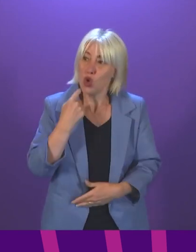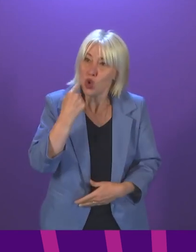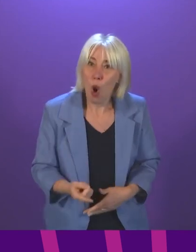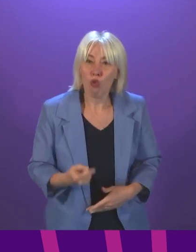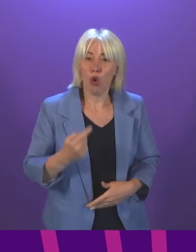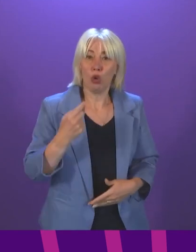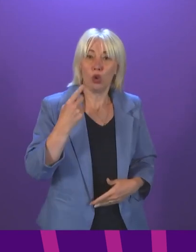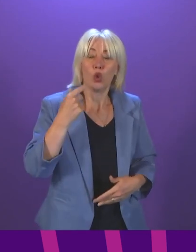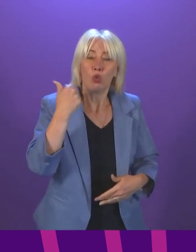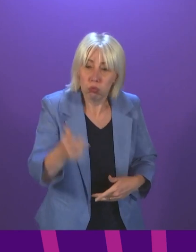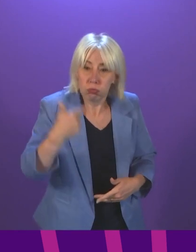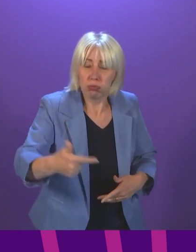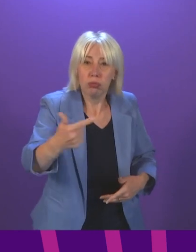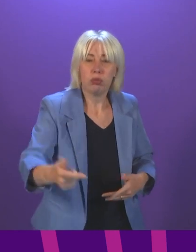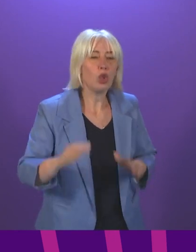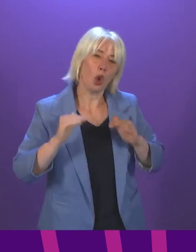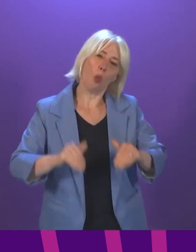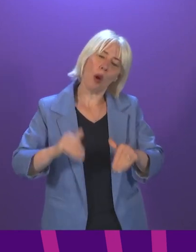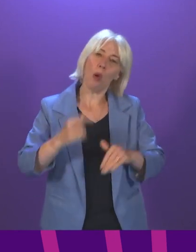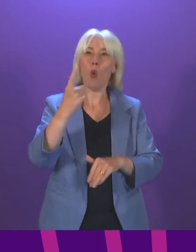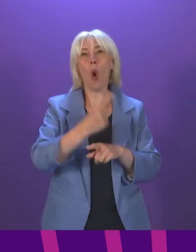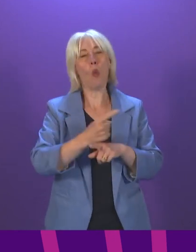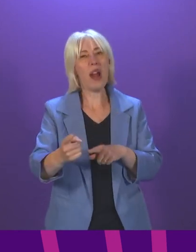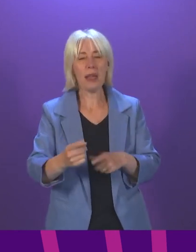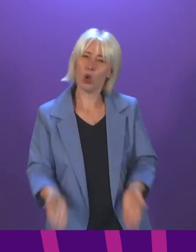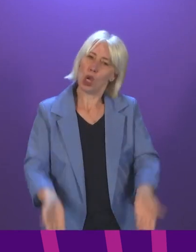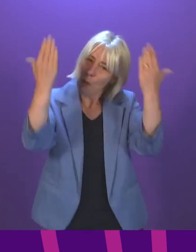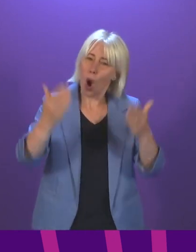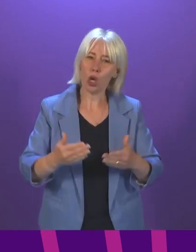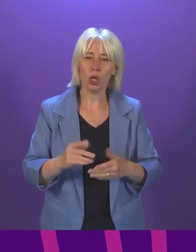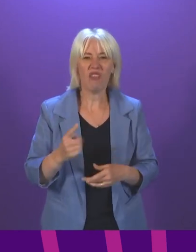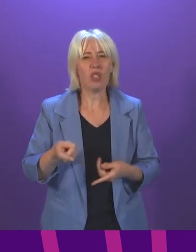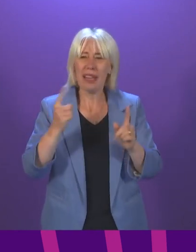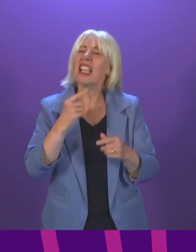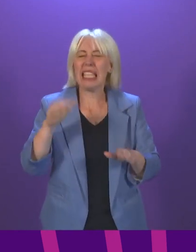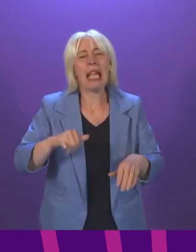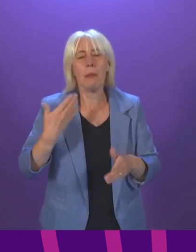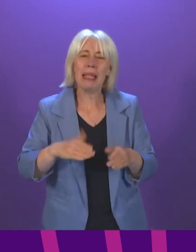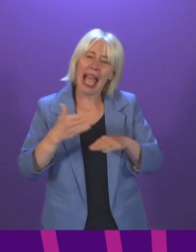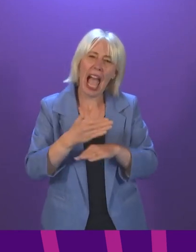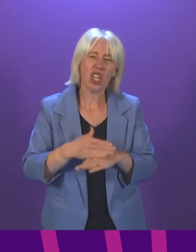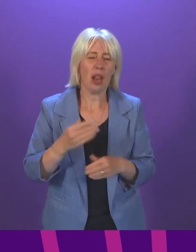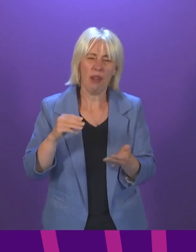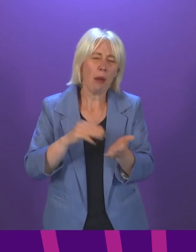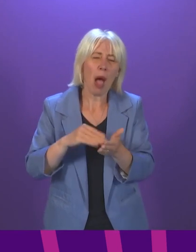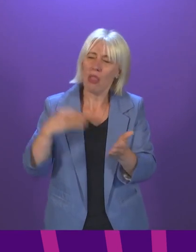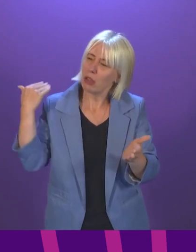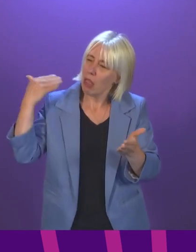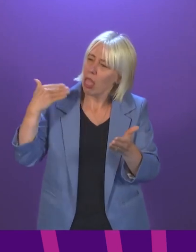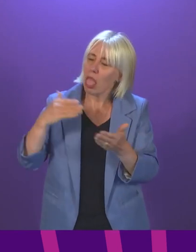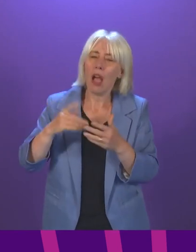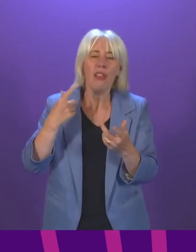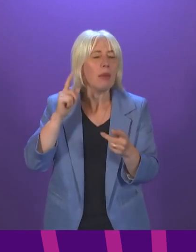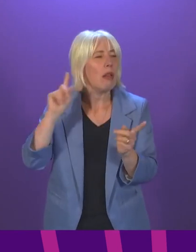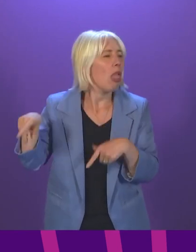after. Not wait a week for this government to wake up. So the First Minister says she is taking action. But for months, her and her health secretary have been in